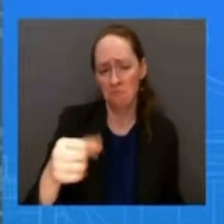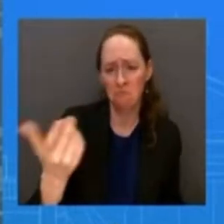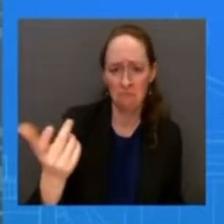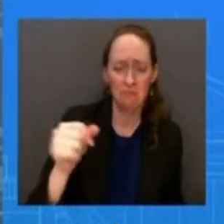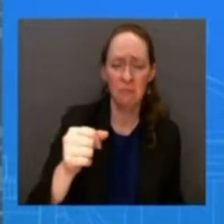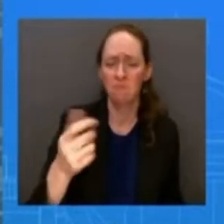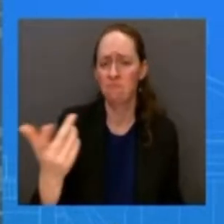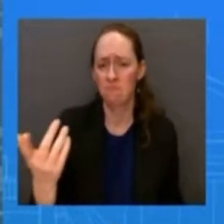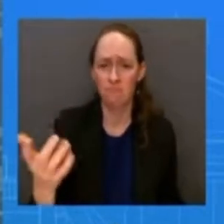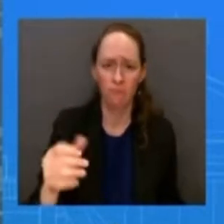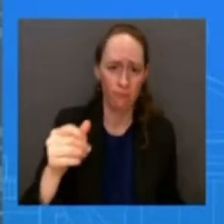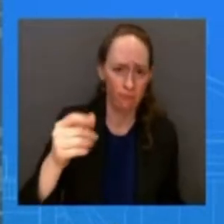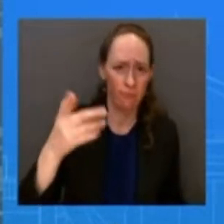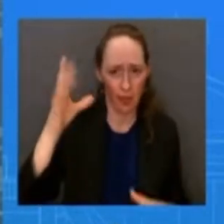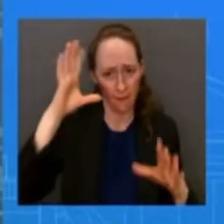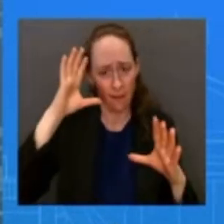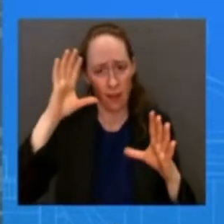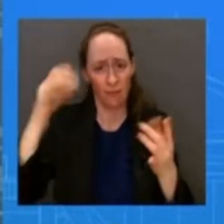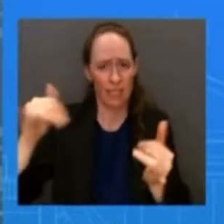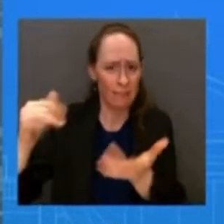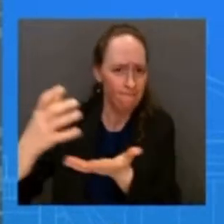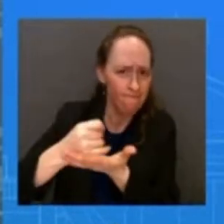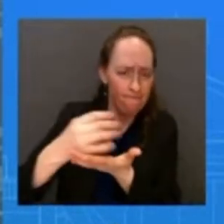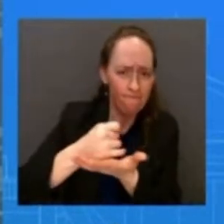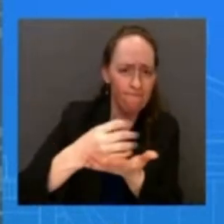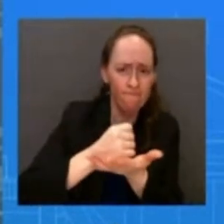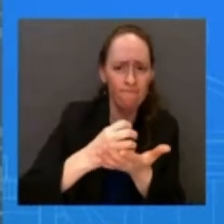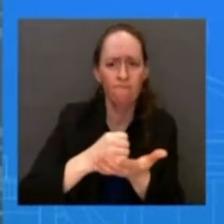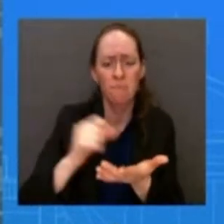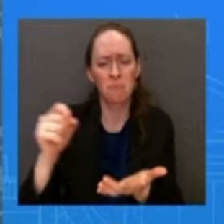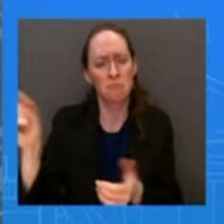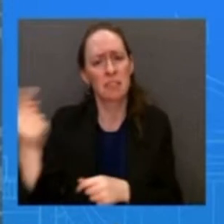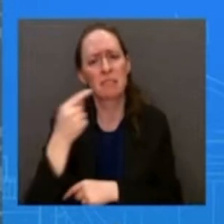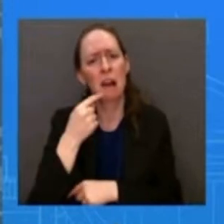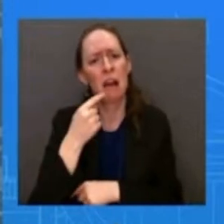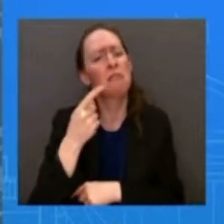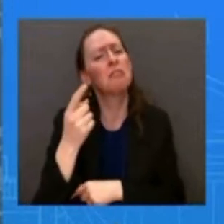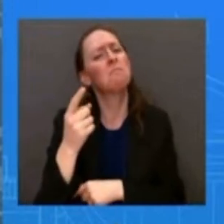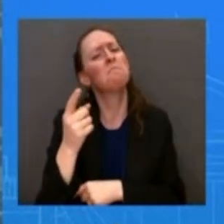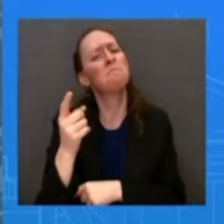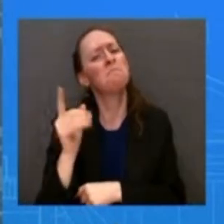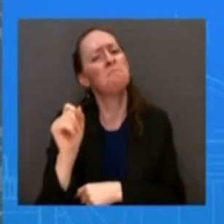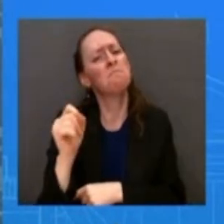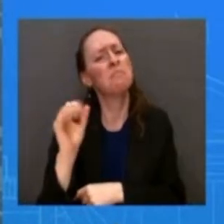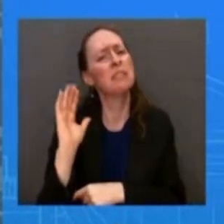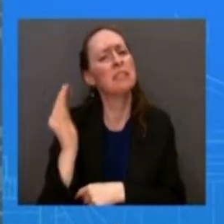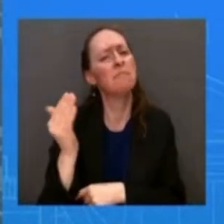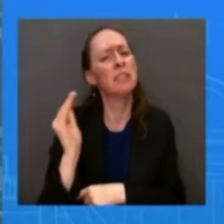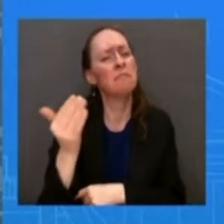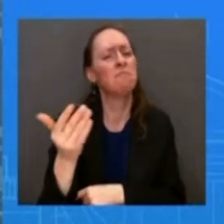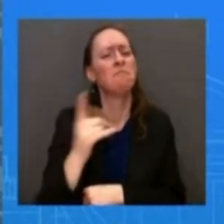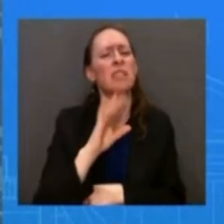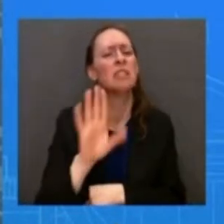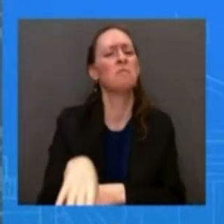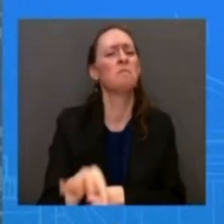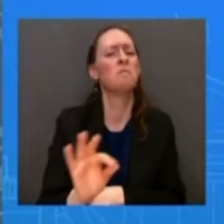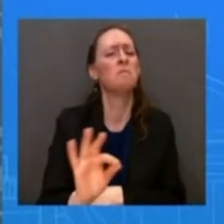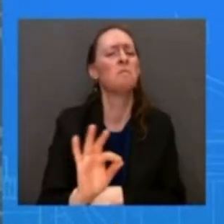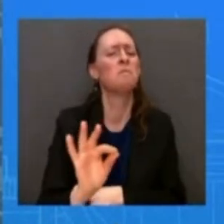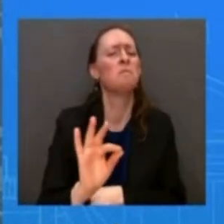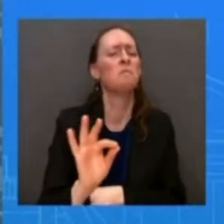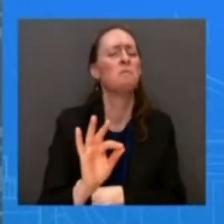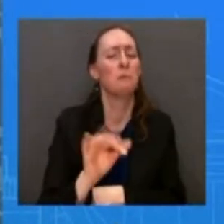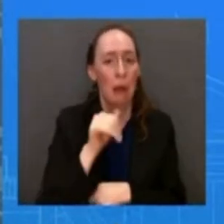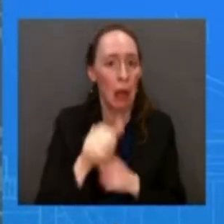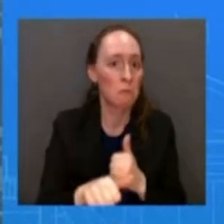considering or looking this at this to be uh potentially benign but of course we want to make sure that uh we uh get the object so we